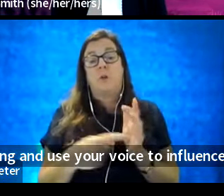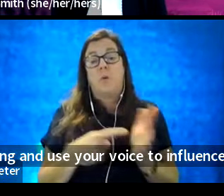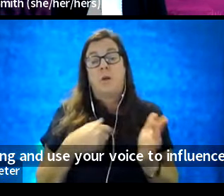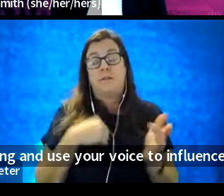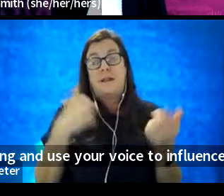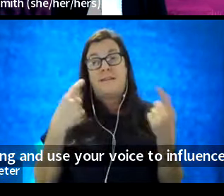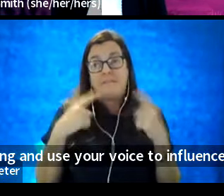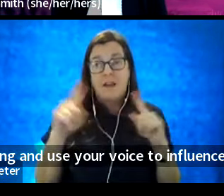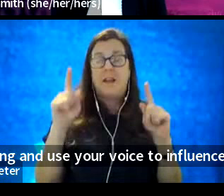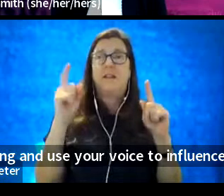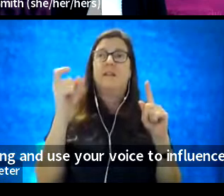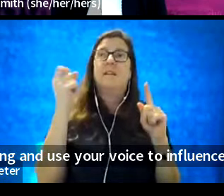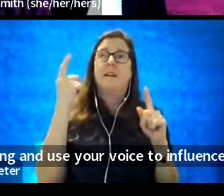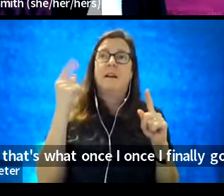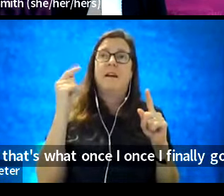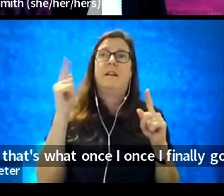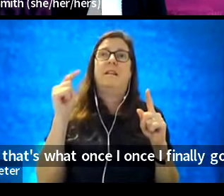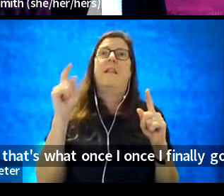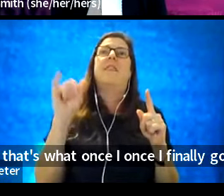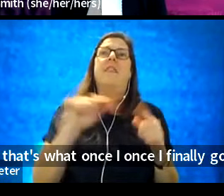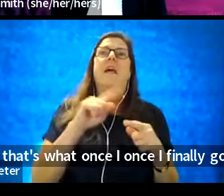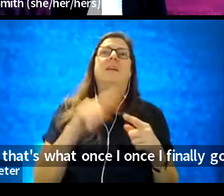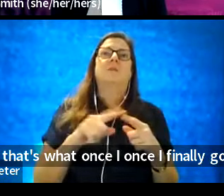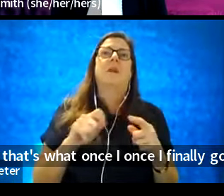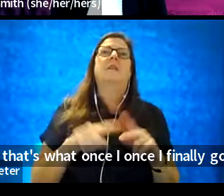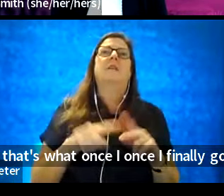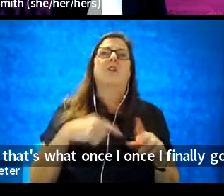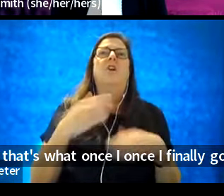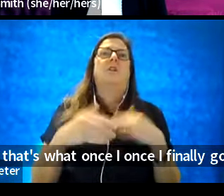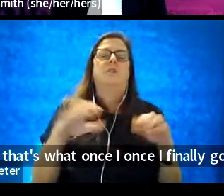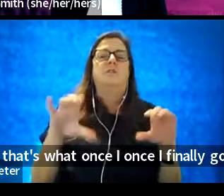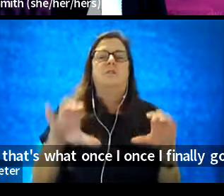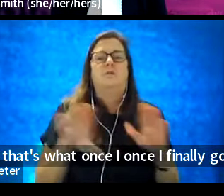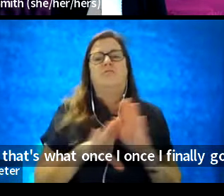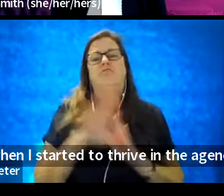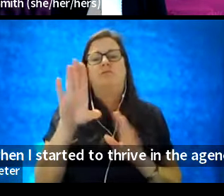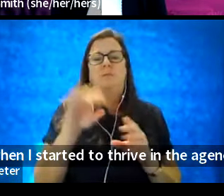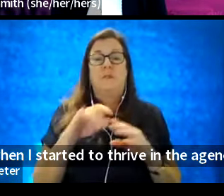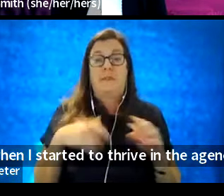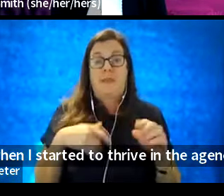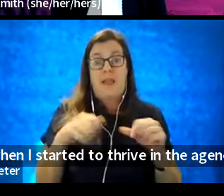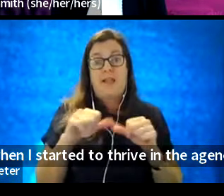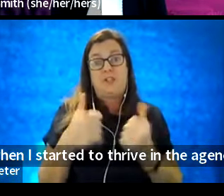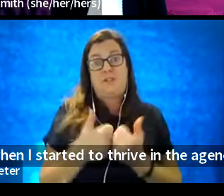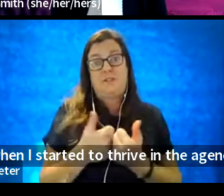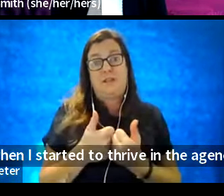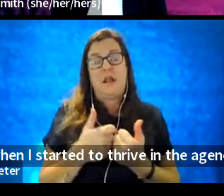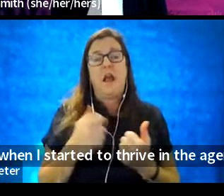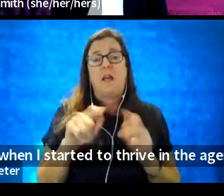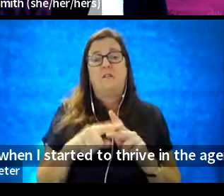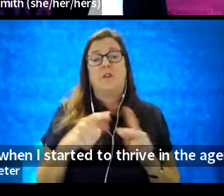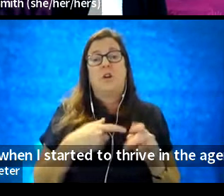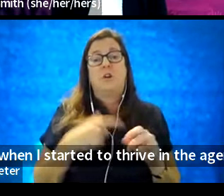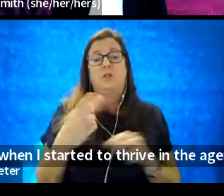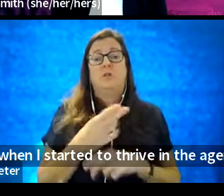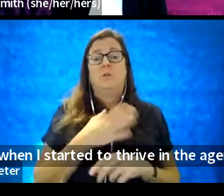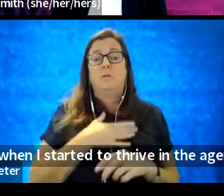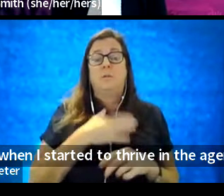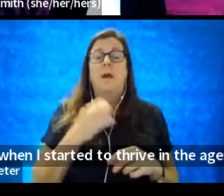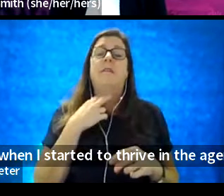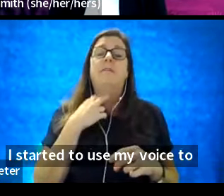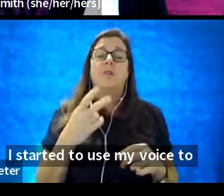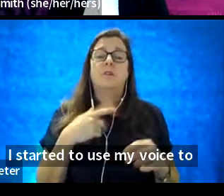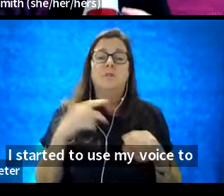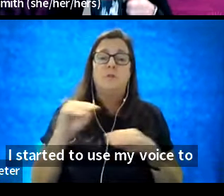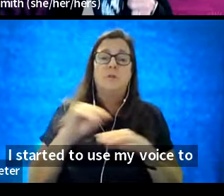got it, that's when I started to thrive in the agency. I started to use my voice to